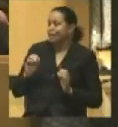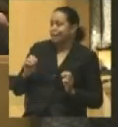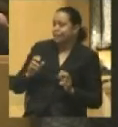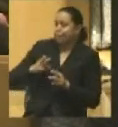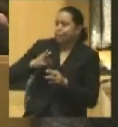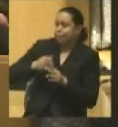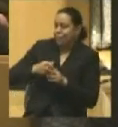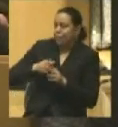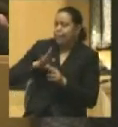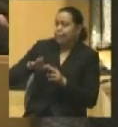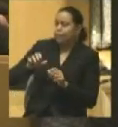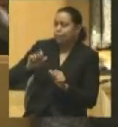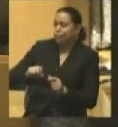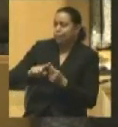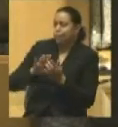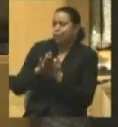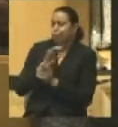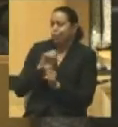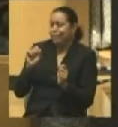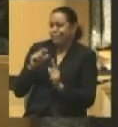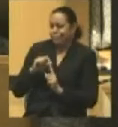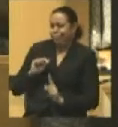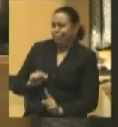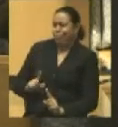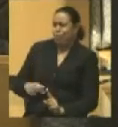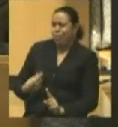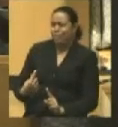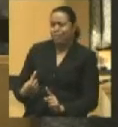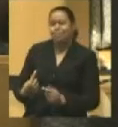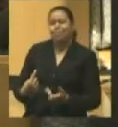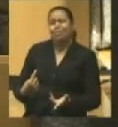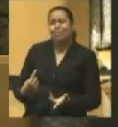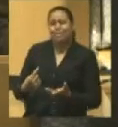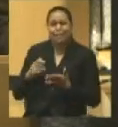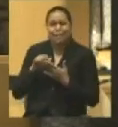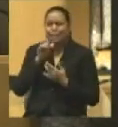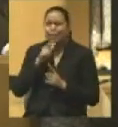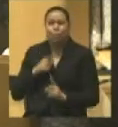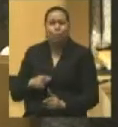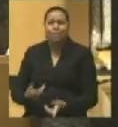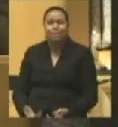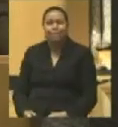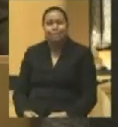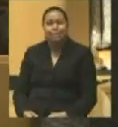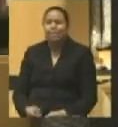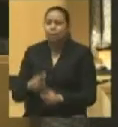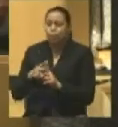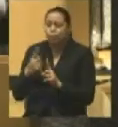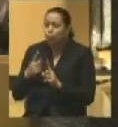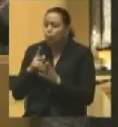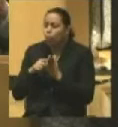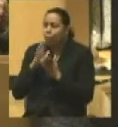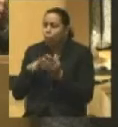credentials for the presidency. That is, that wasn't the point. The point was always what